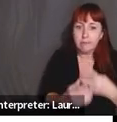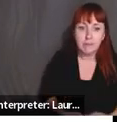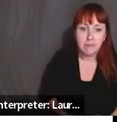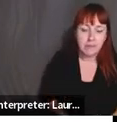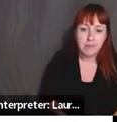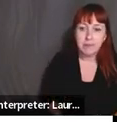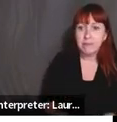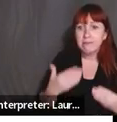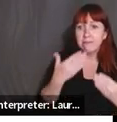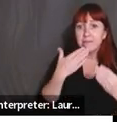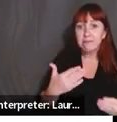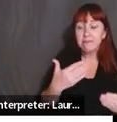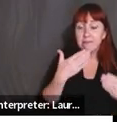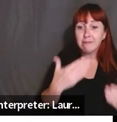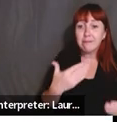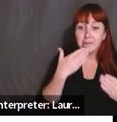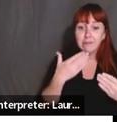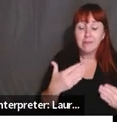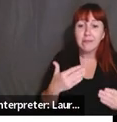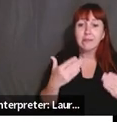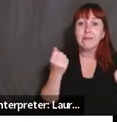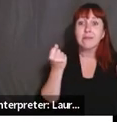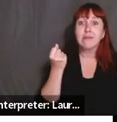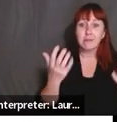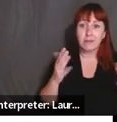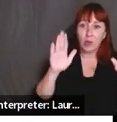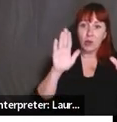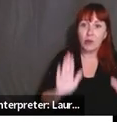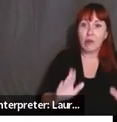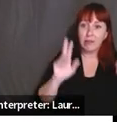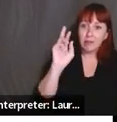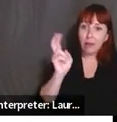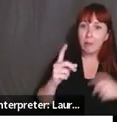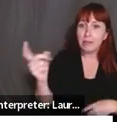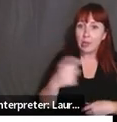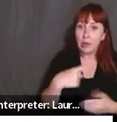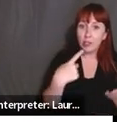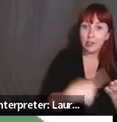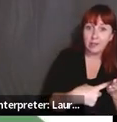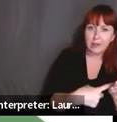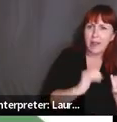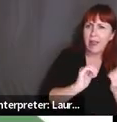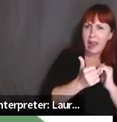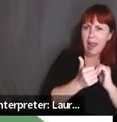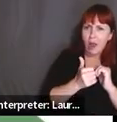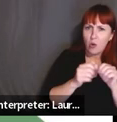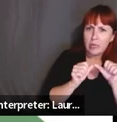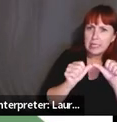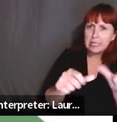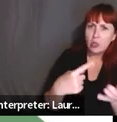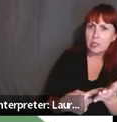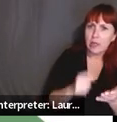Thank you so much. We have so many great questions and topics to explore. Joe's going to tell us now how we can keep this discussion going.